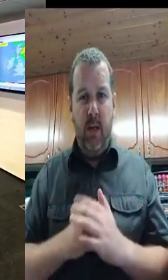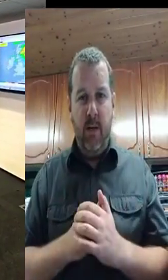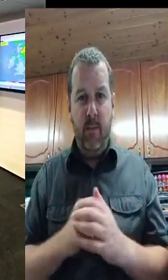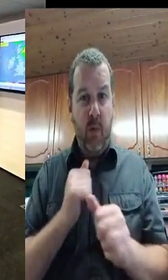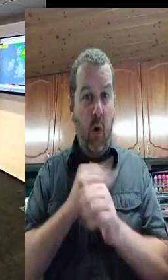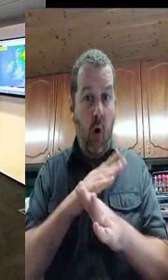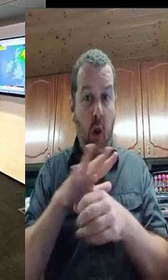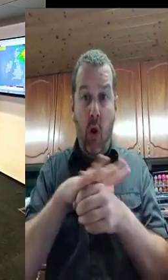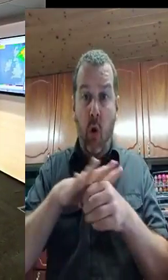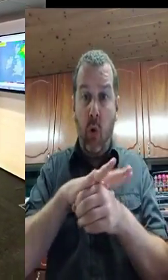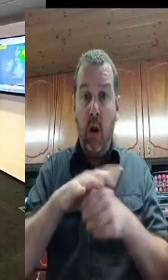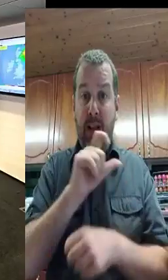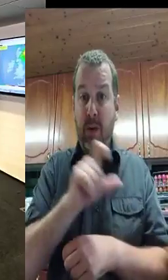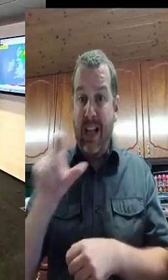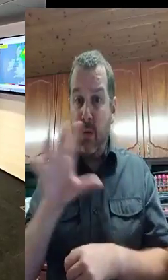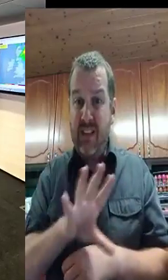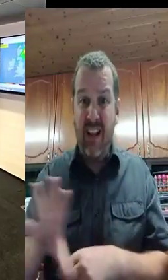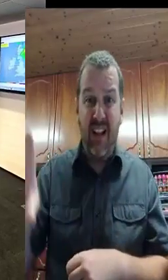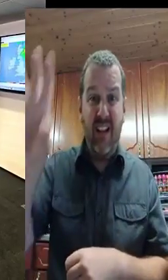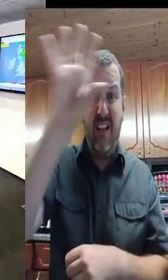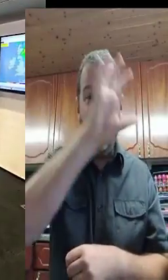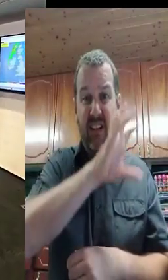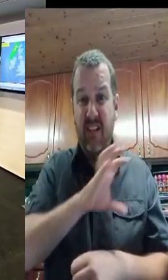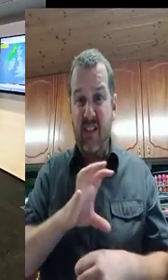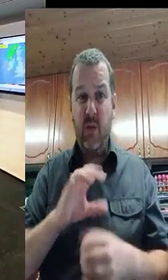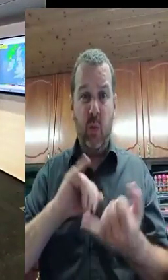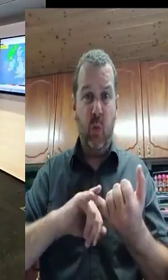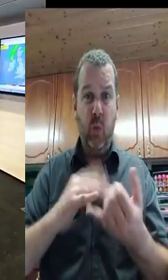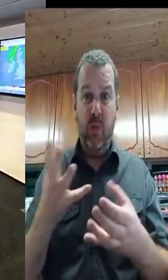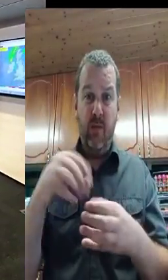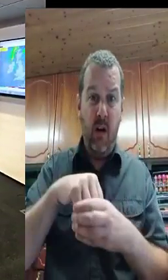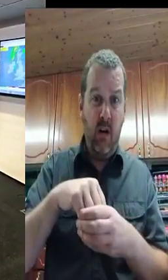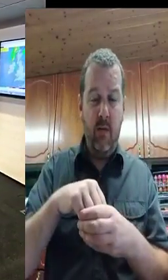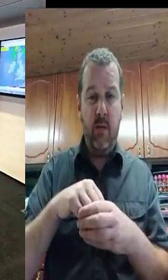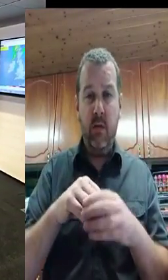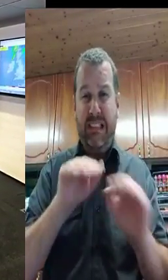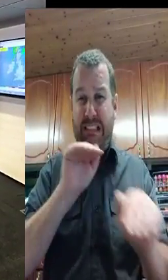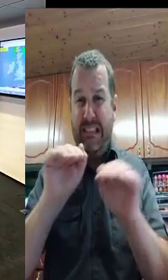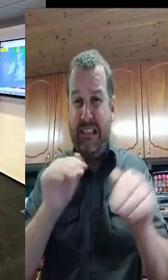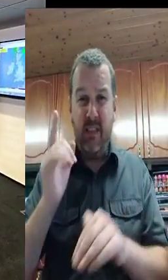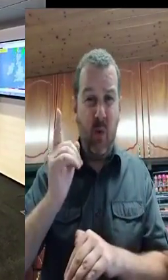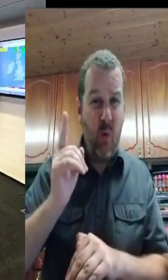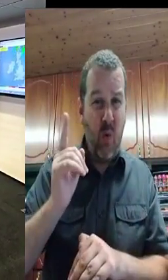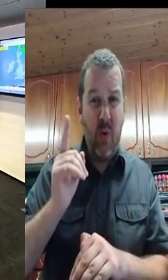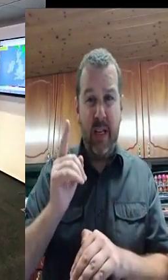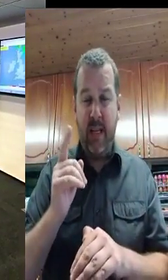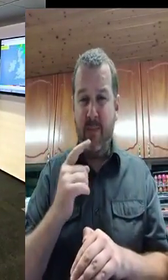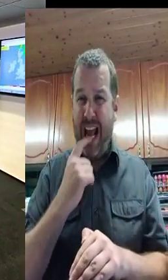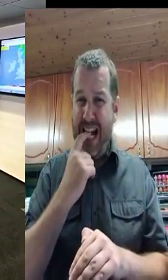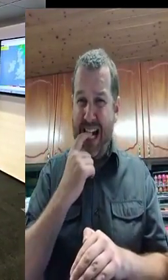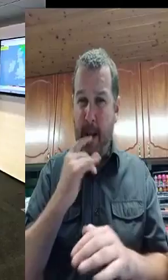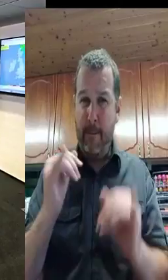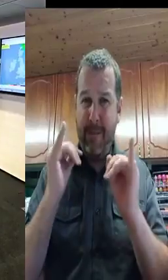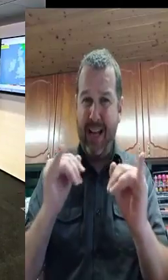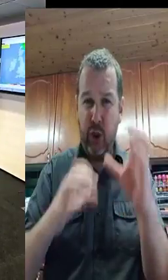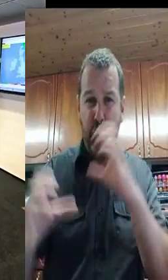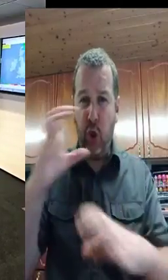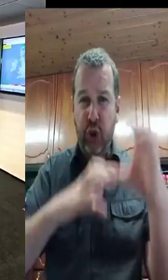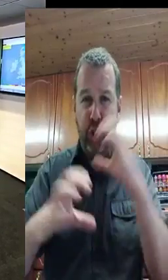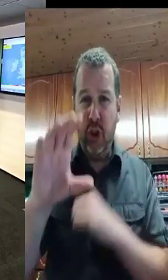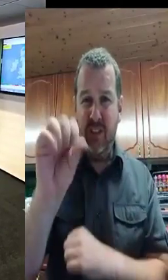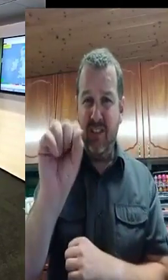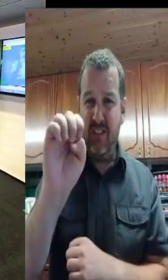surge, we will have waves set up, which is pushing sea levels slightly higher due to the very severe wave